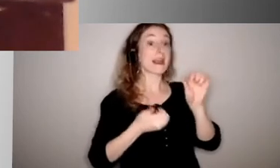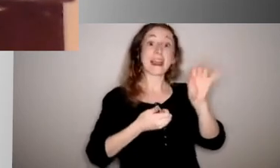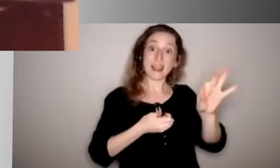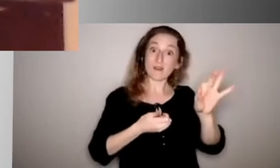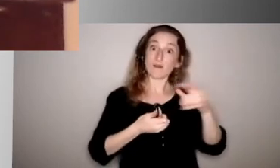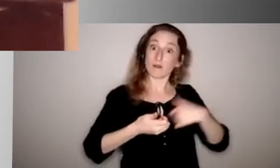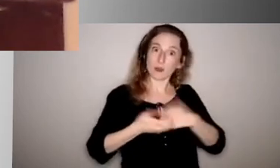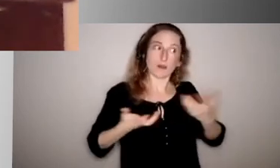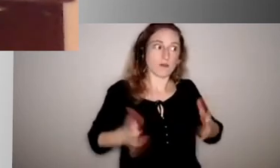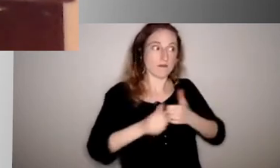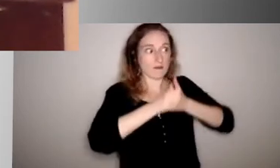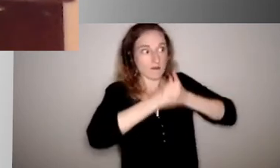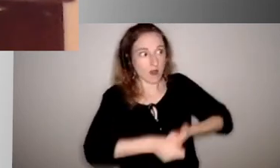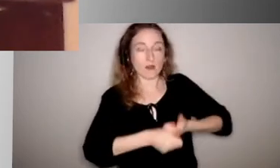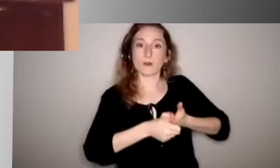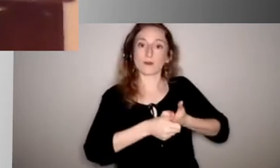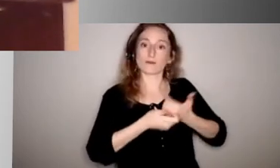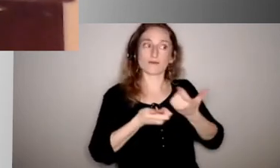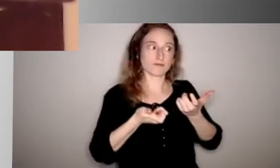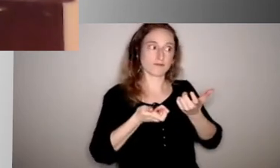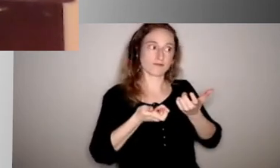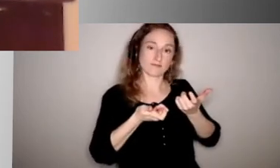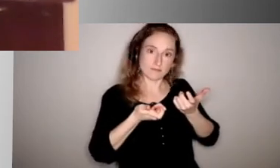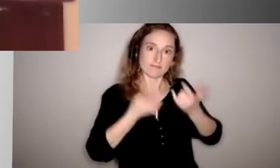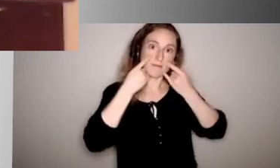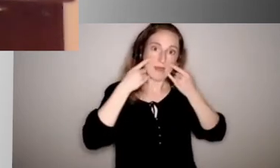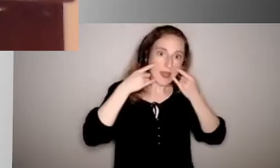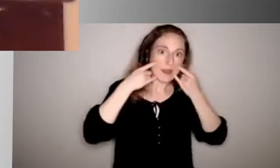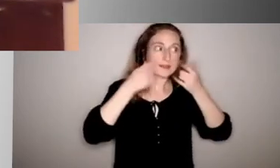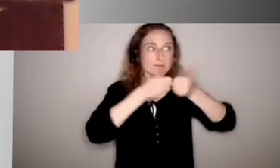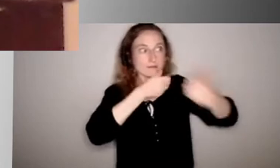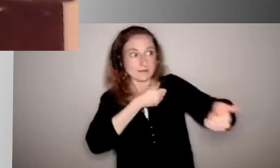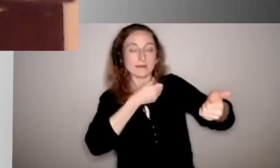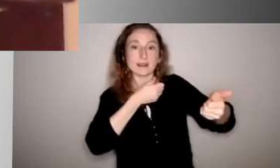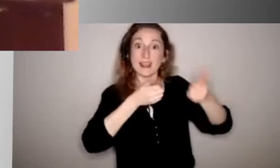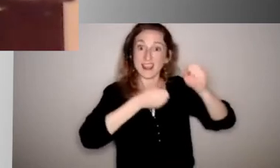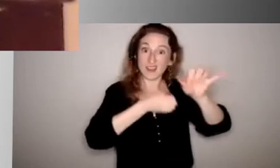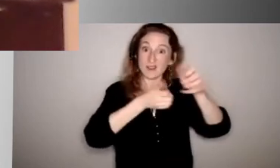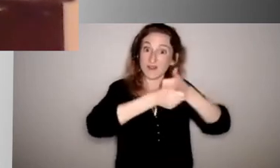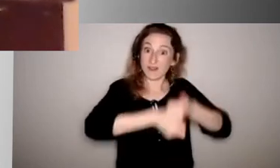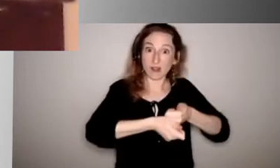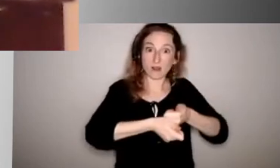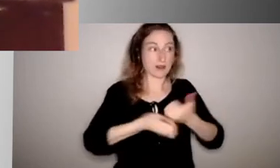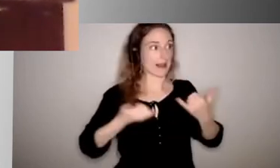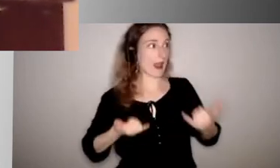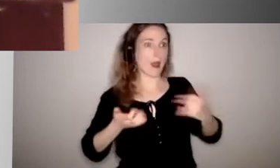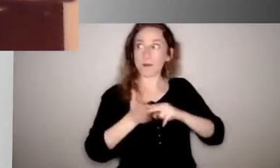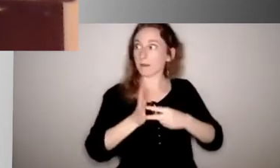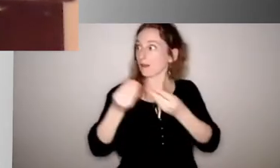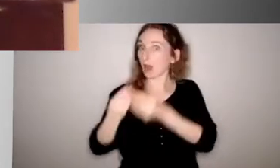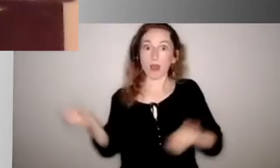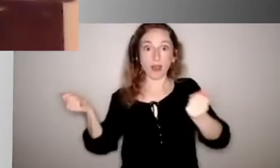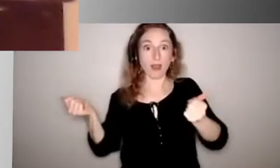would have eight, you know, 10 weeks ago done what we were supposed to do and what we knew to be helpful. And so it really comes